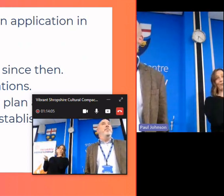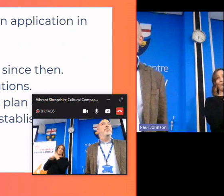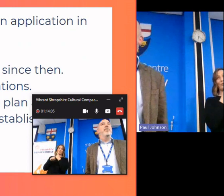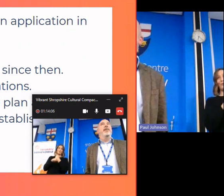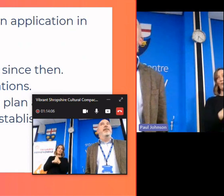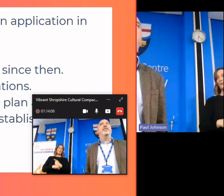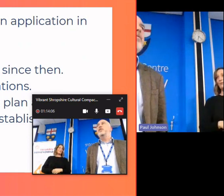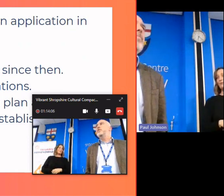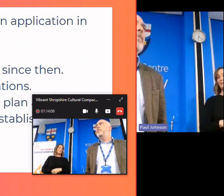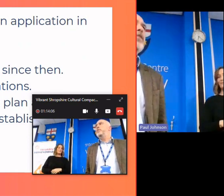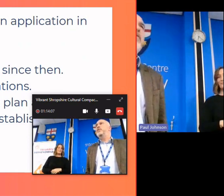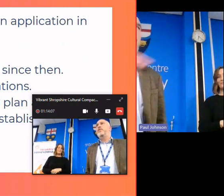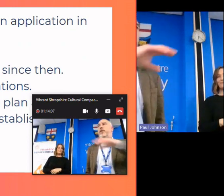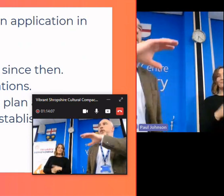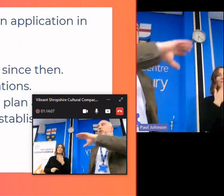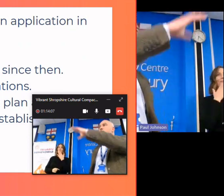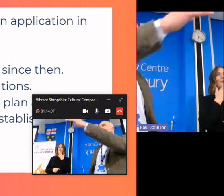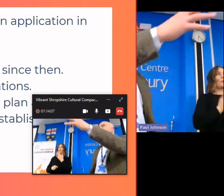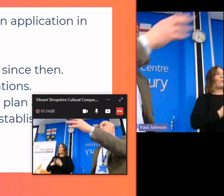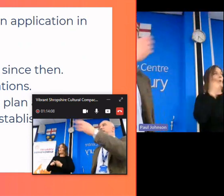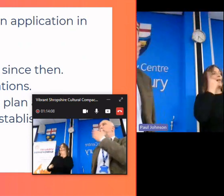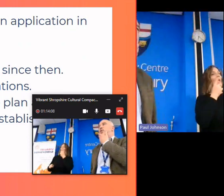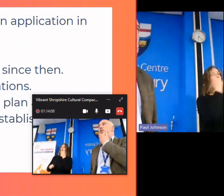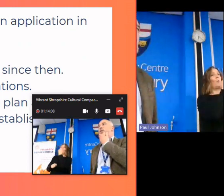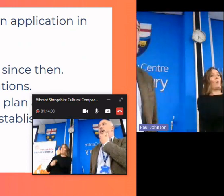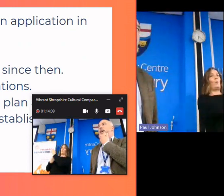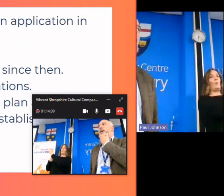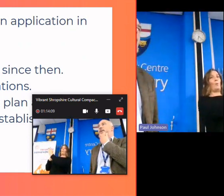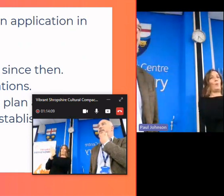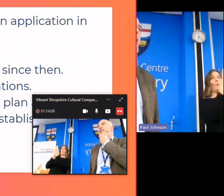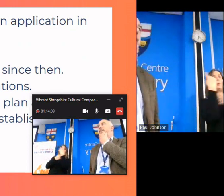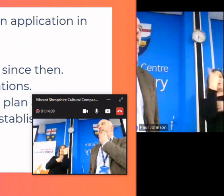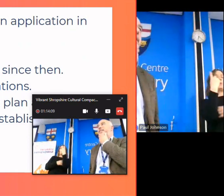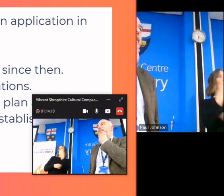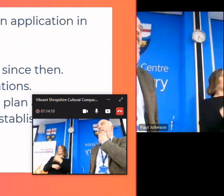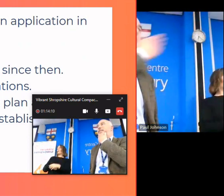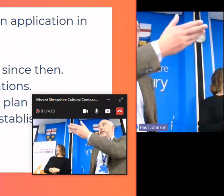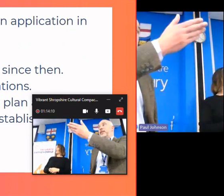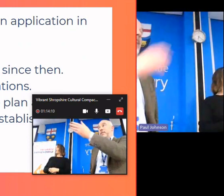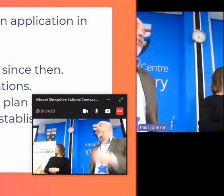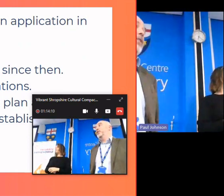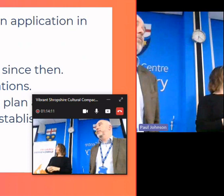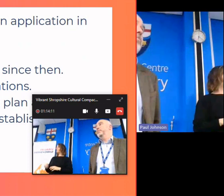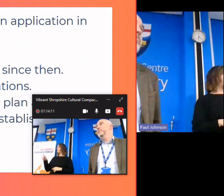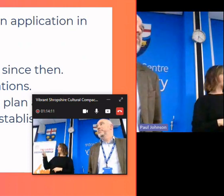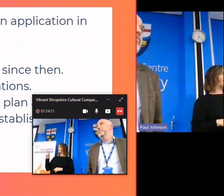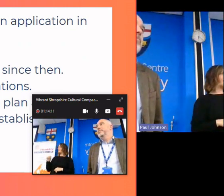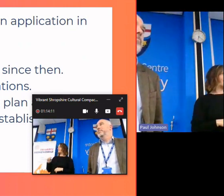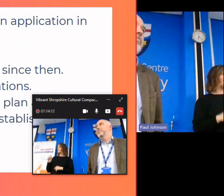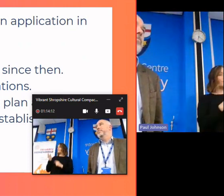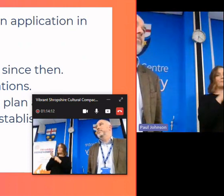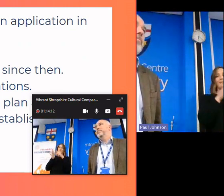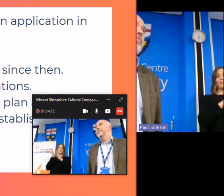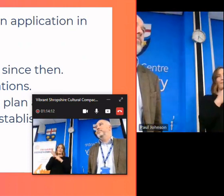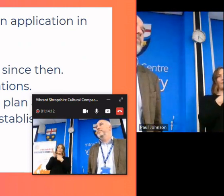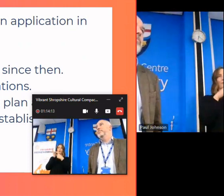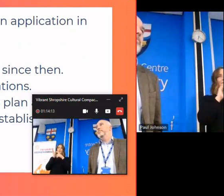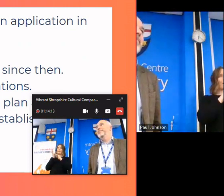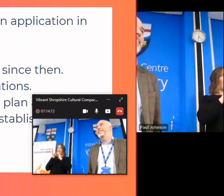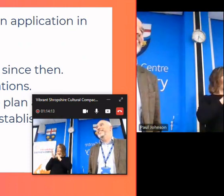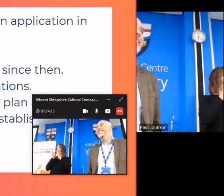um so do people just very quickly want to go around just say who who they are i'll take the edge on his team Russell